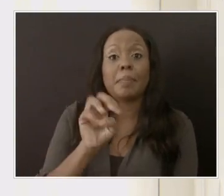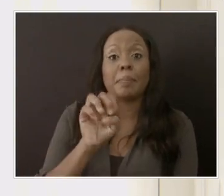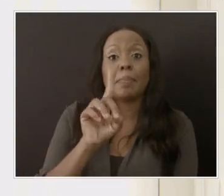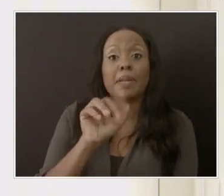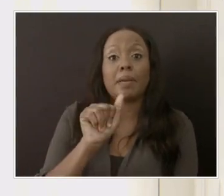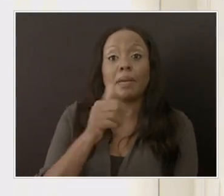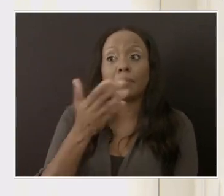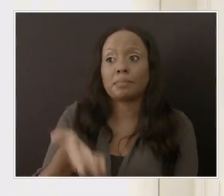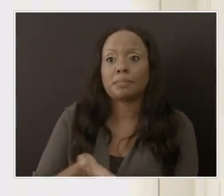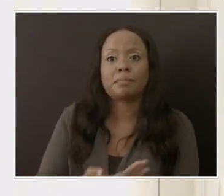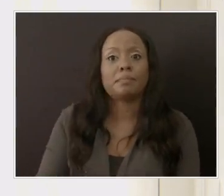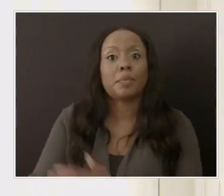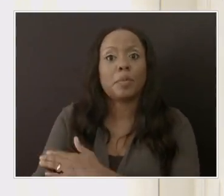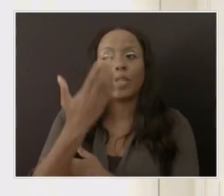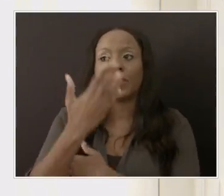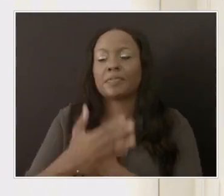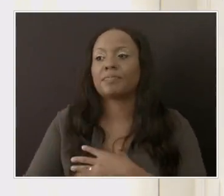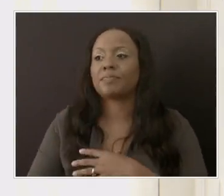Good morning.